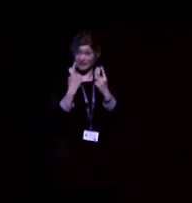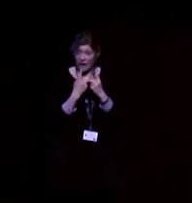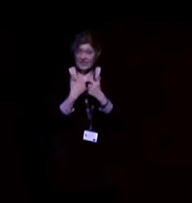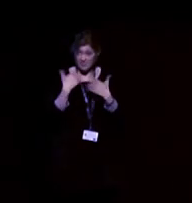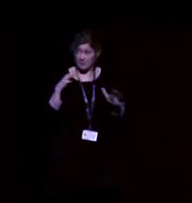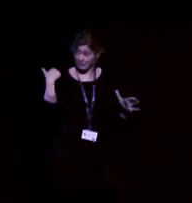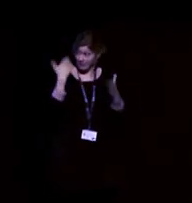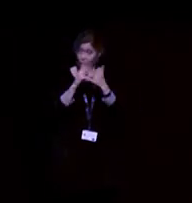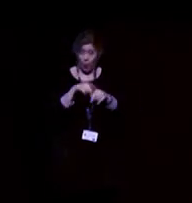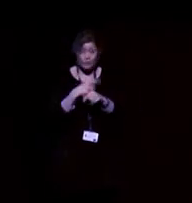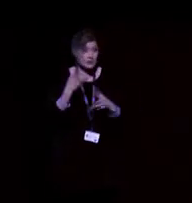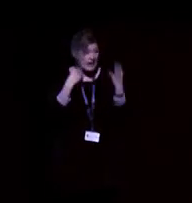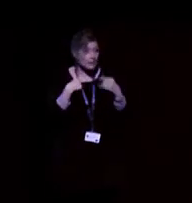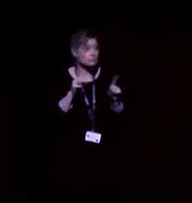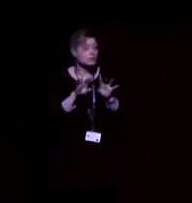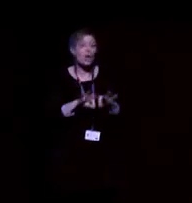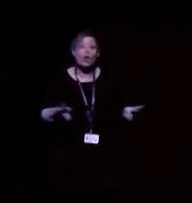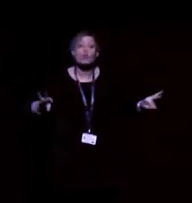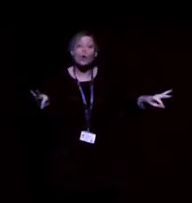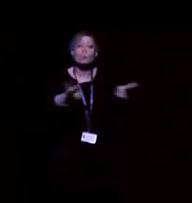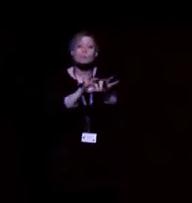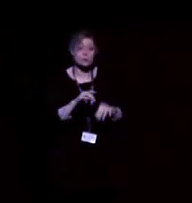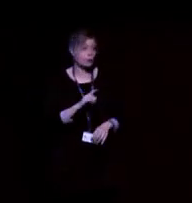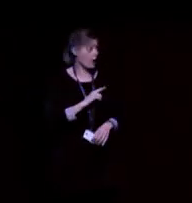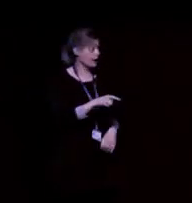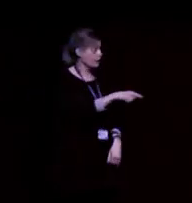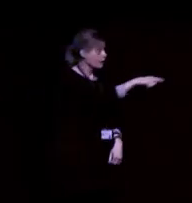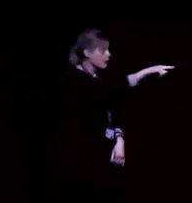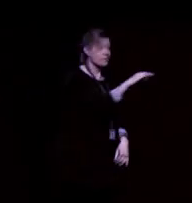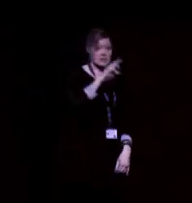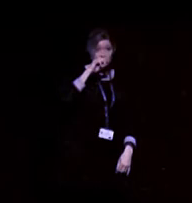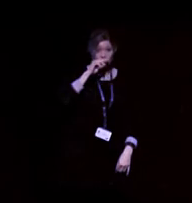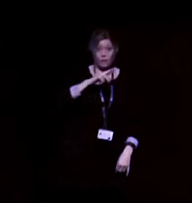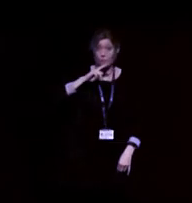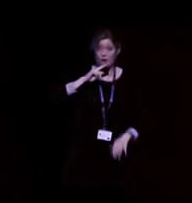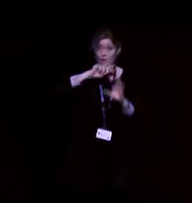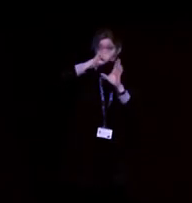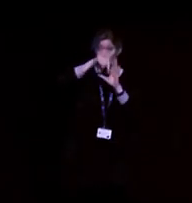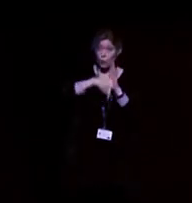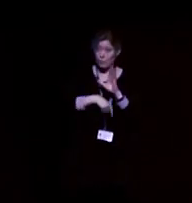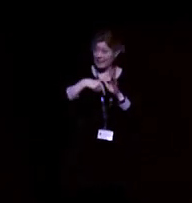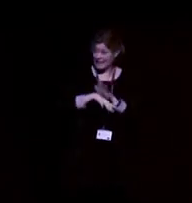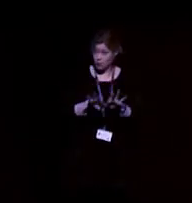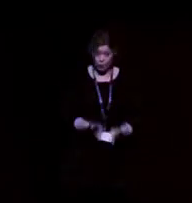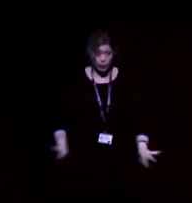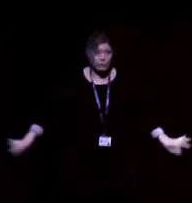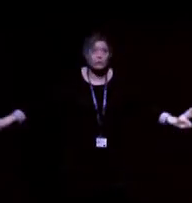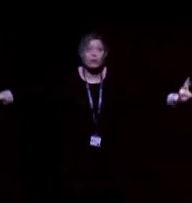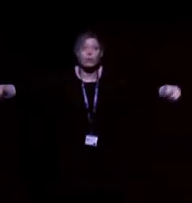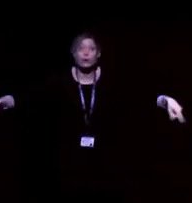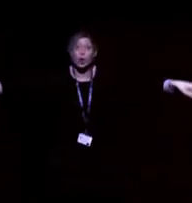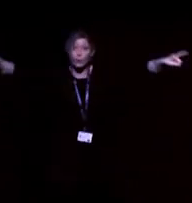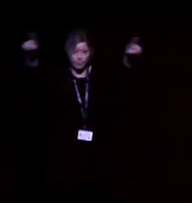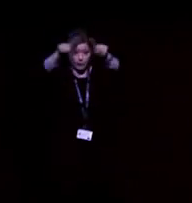And essentially, my voice is going through this microphone to the electromagnetic loop around this room, and that